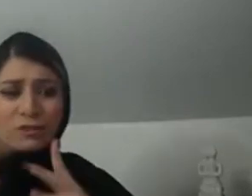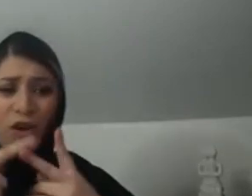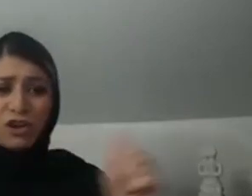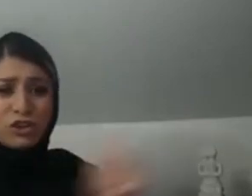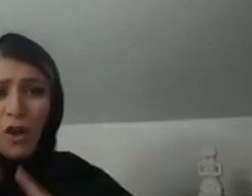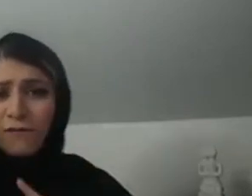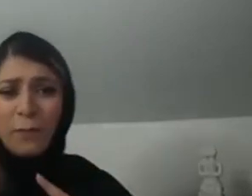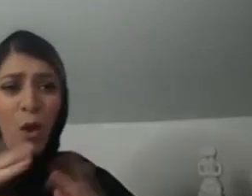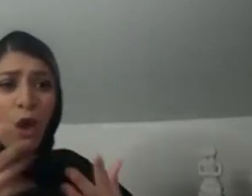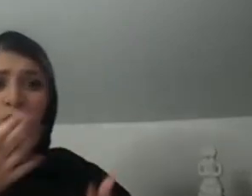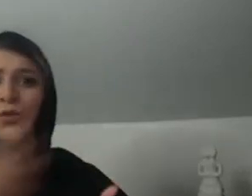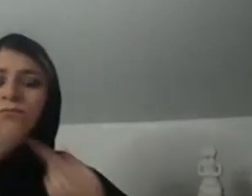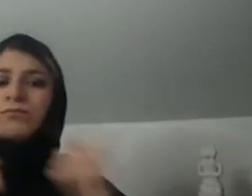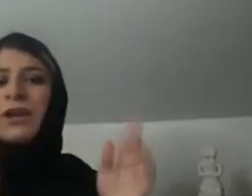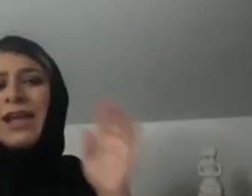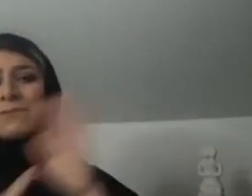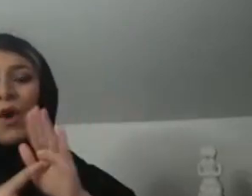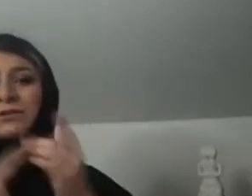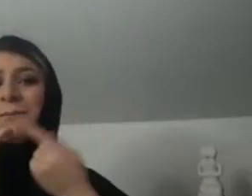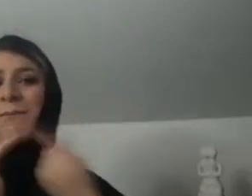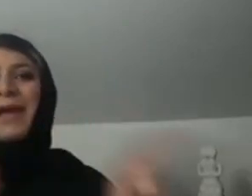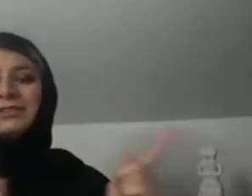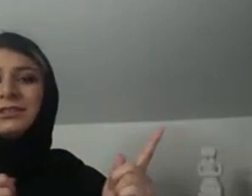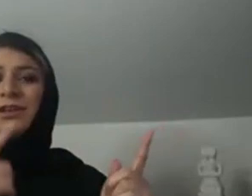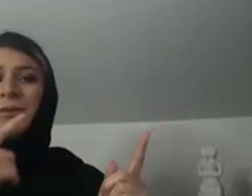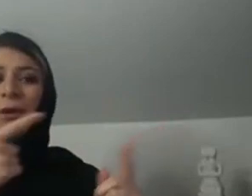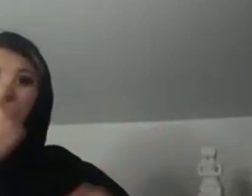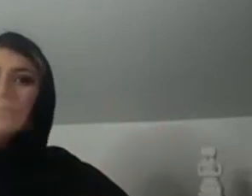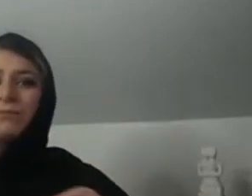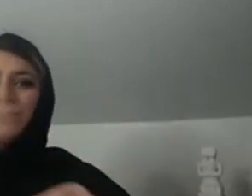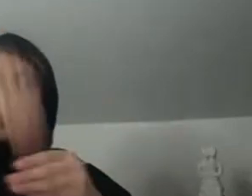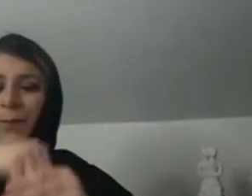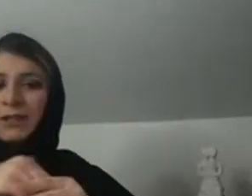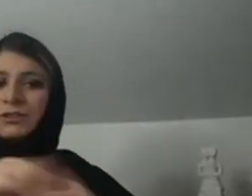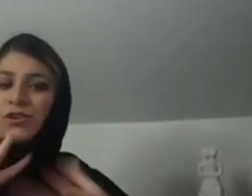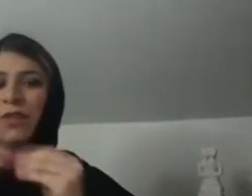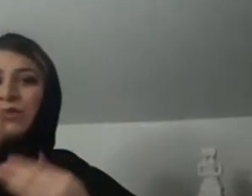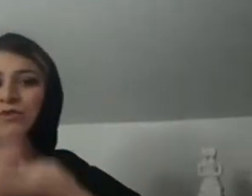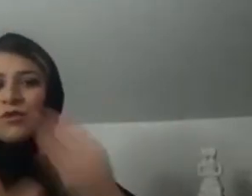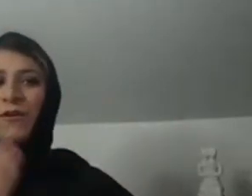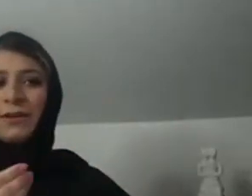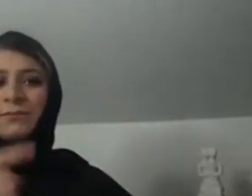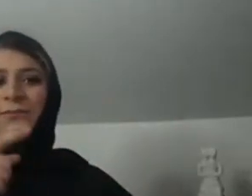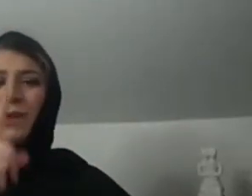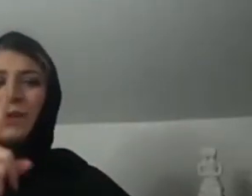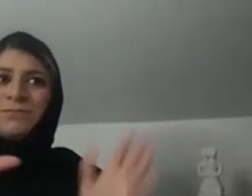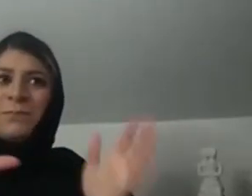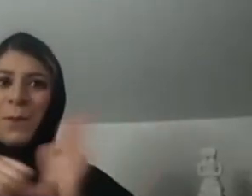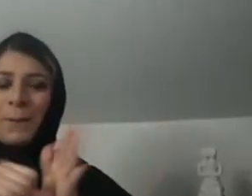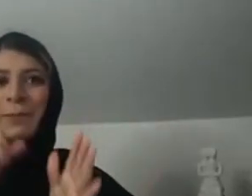objective. No matter what you're creating, it might be feature films, short films, documentaries.